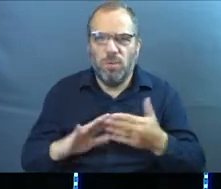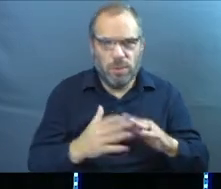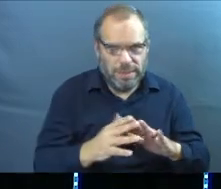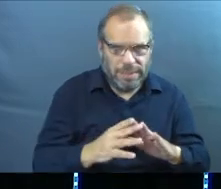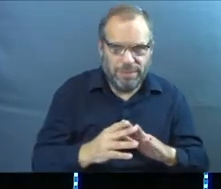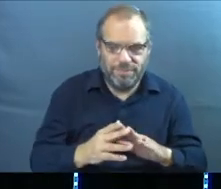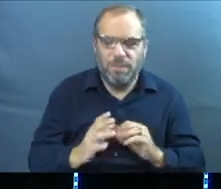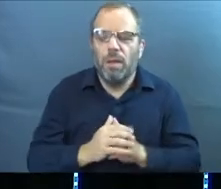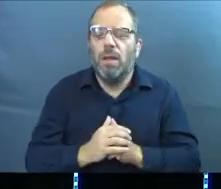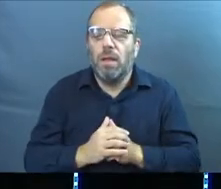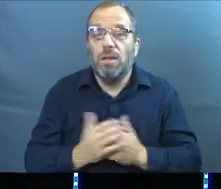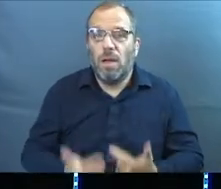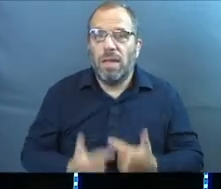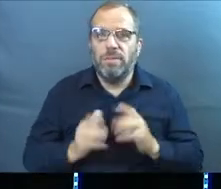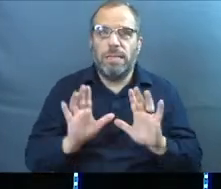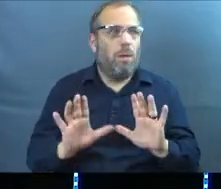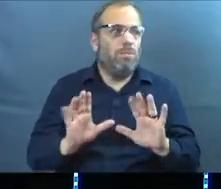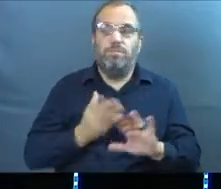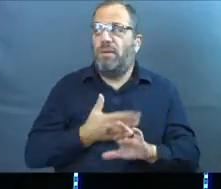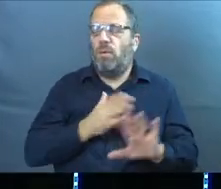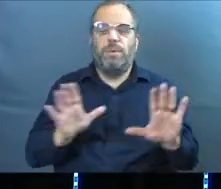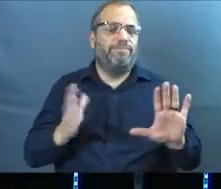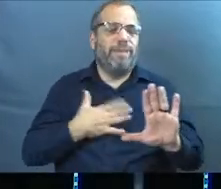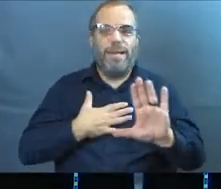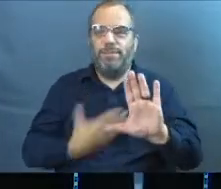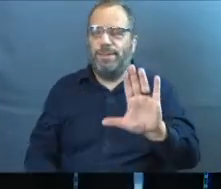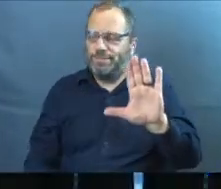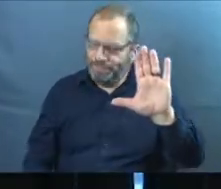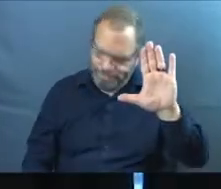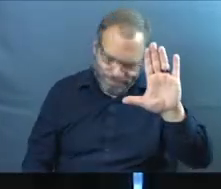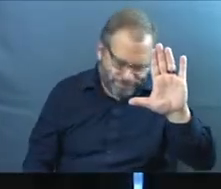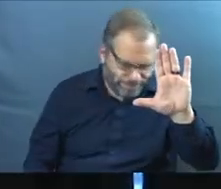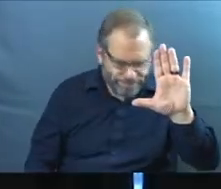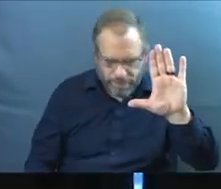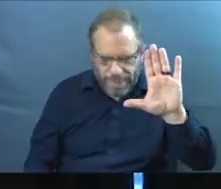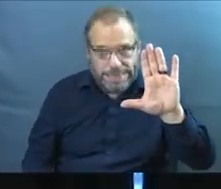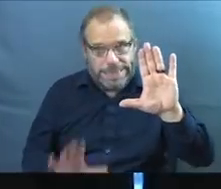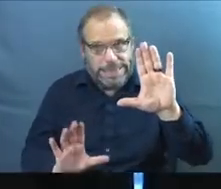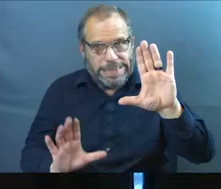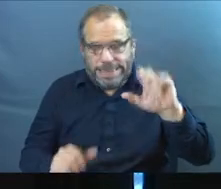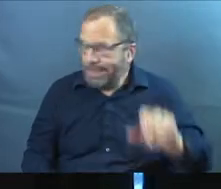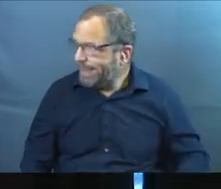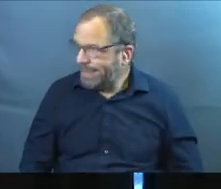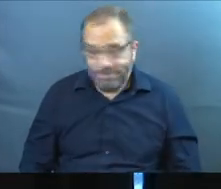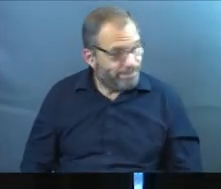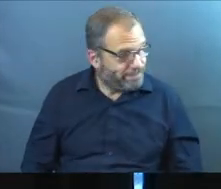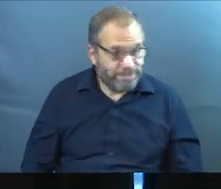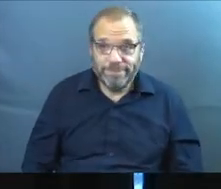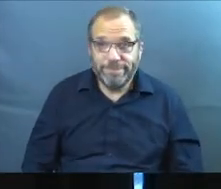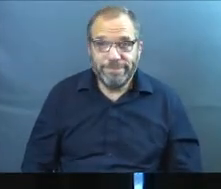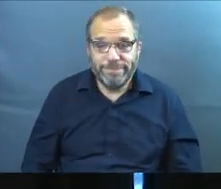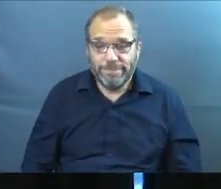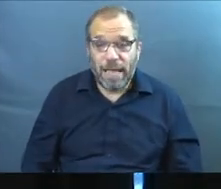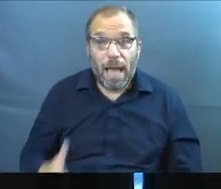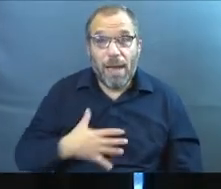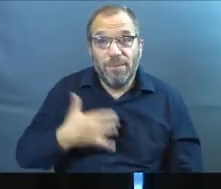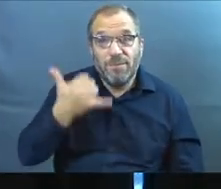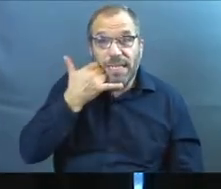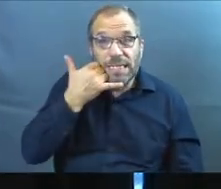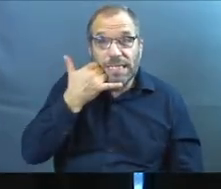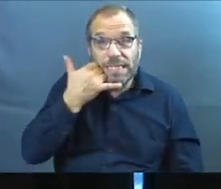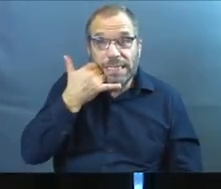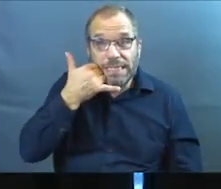community in our lives. But before we do, I have to admit something, okay? This is kind of heavy. I am a breaker of phones.